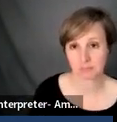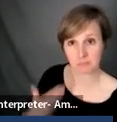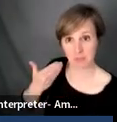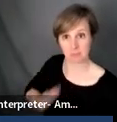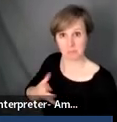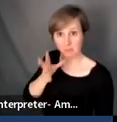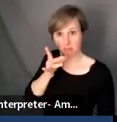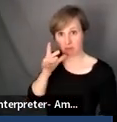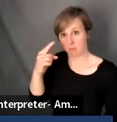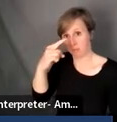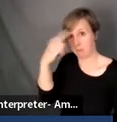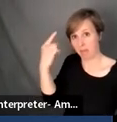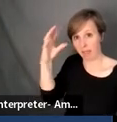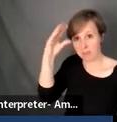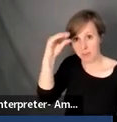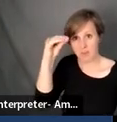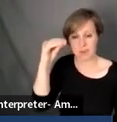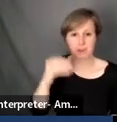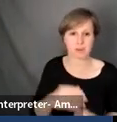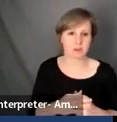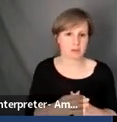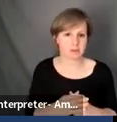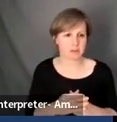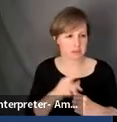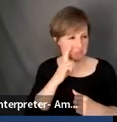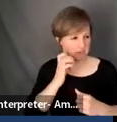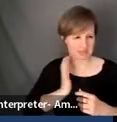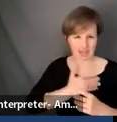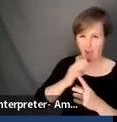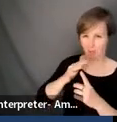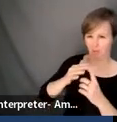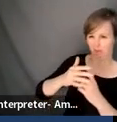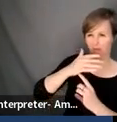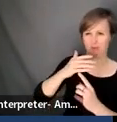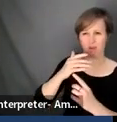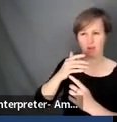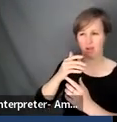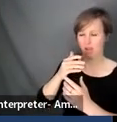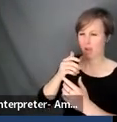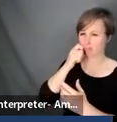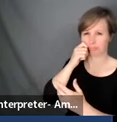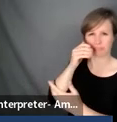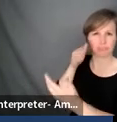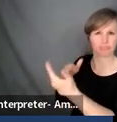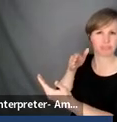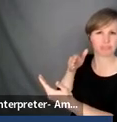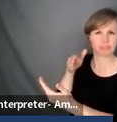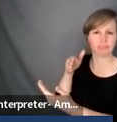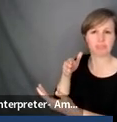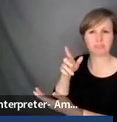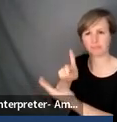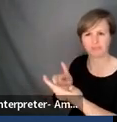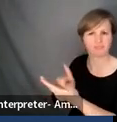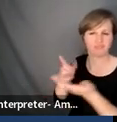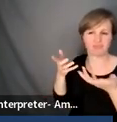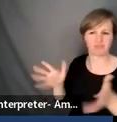because we live in a racist society, my son doesn't have the privilege